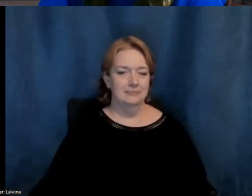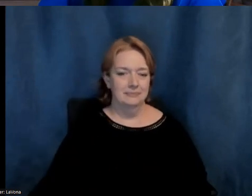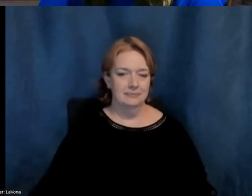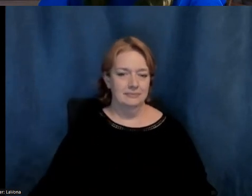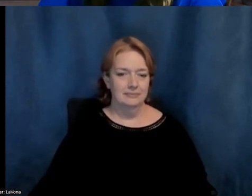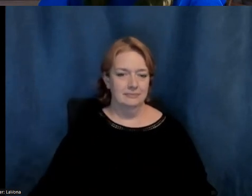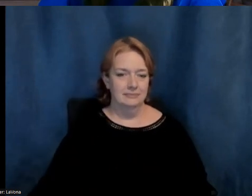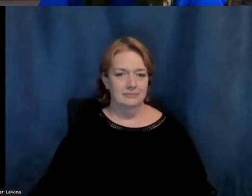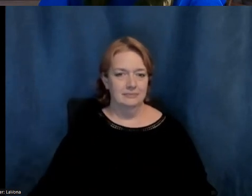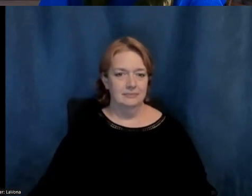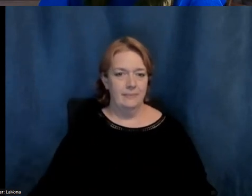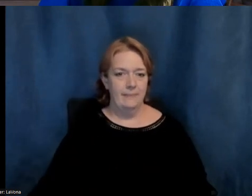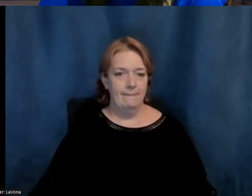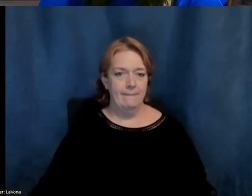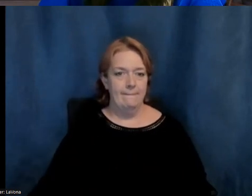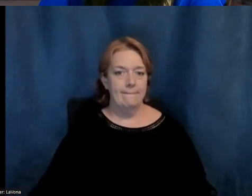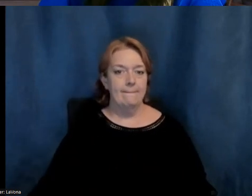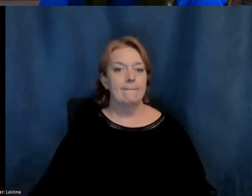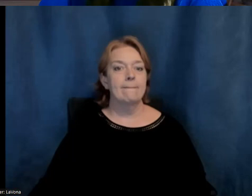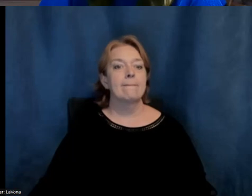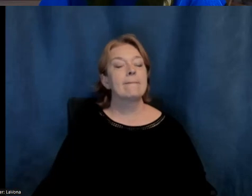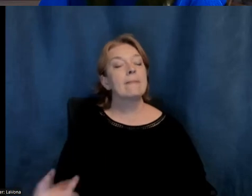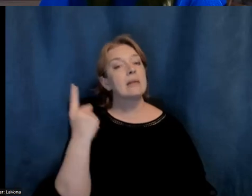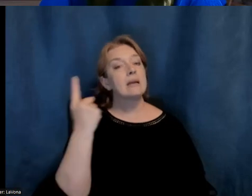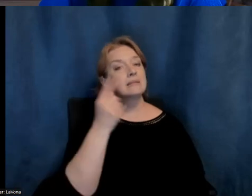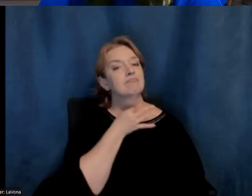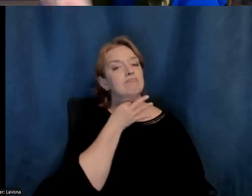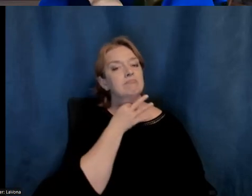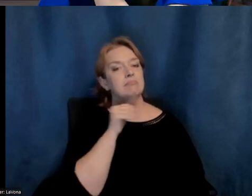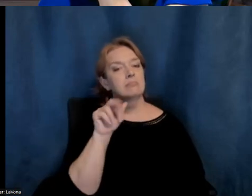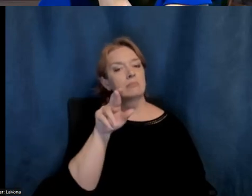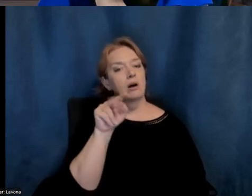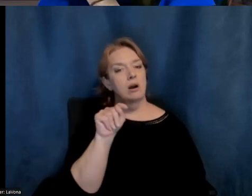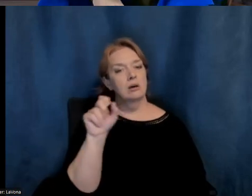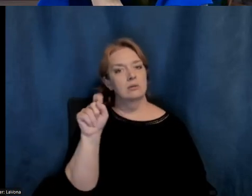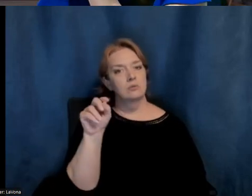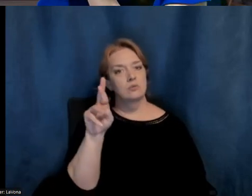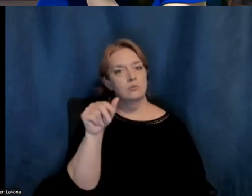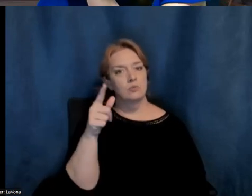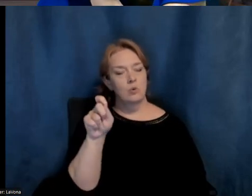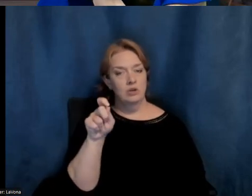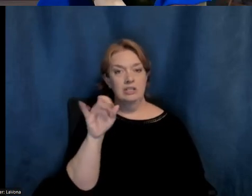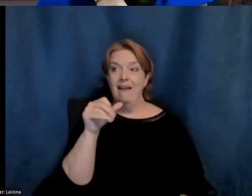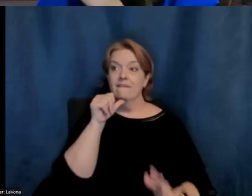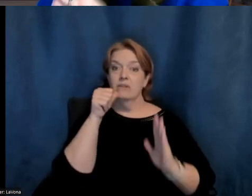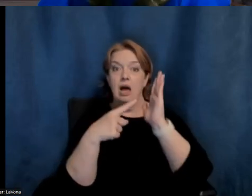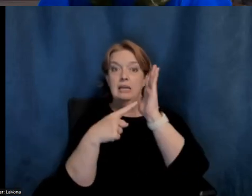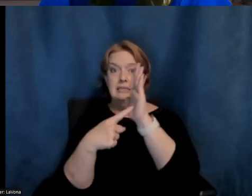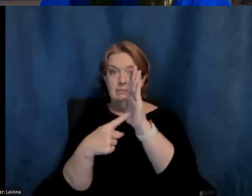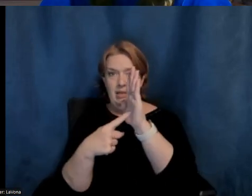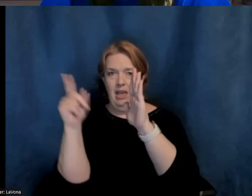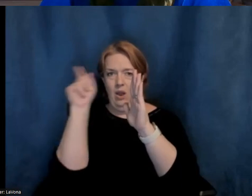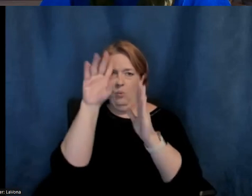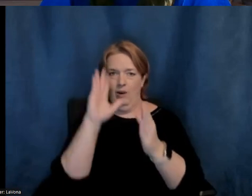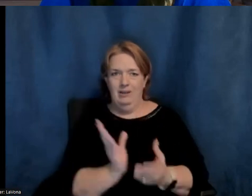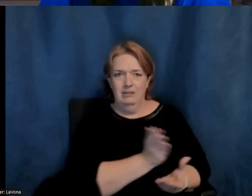So, someone is curious about art storage. So, where do, you know, what's happening with artworks when they're not on display, especially since you have such